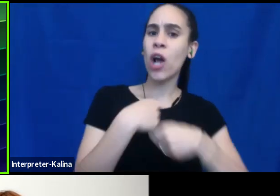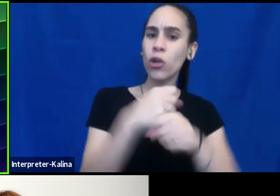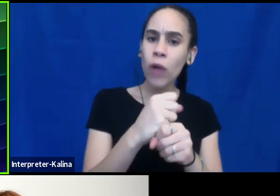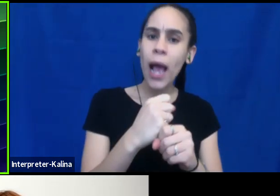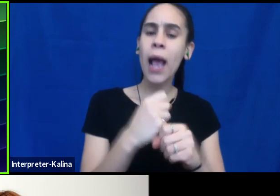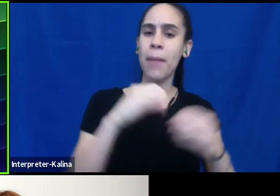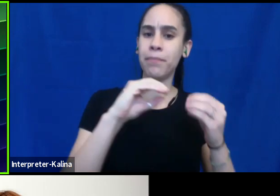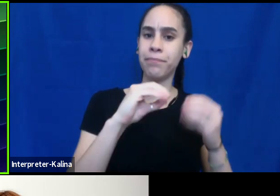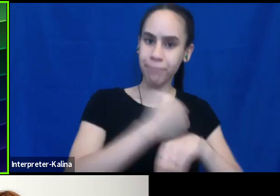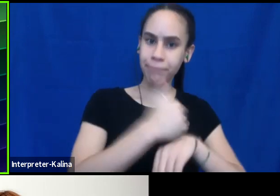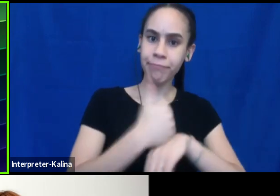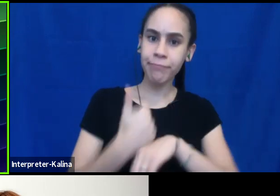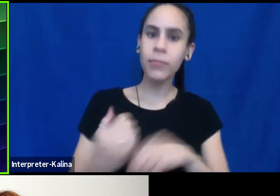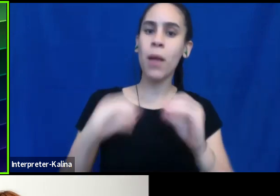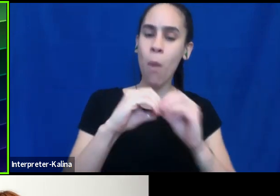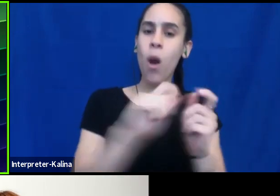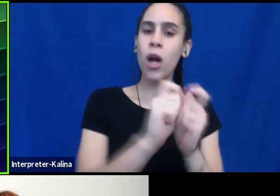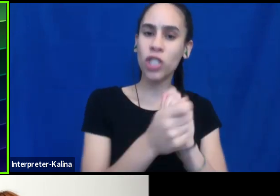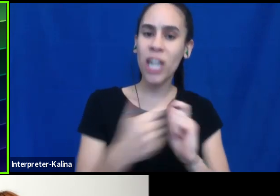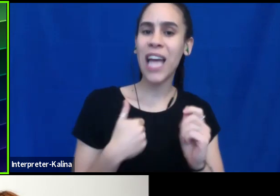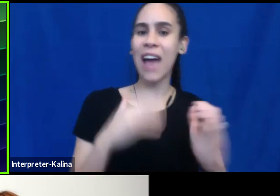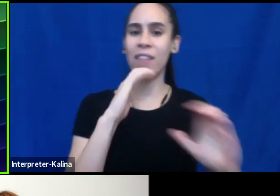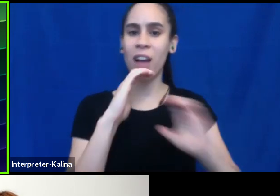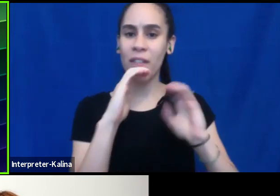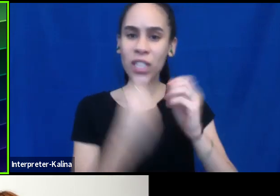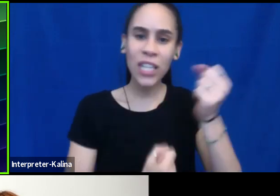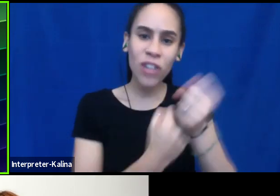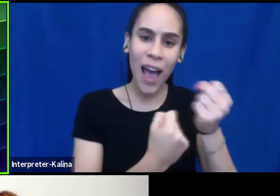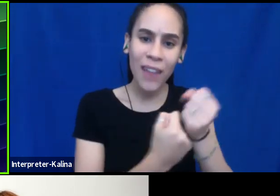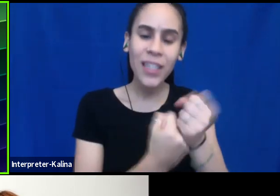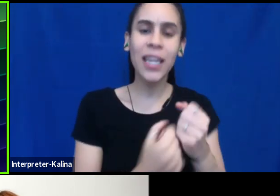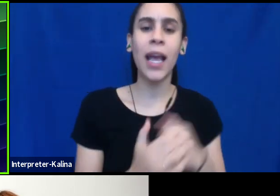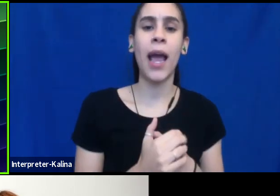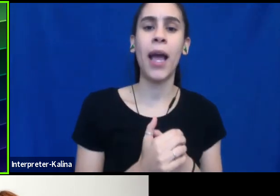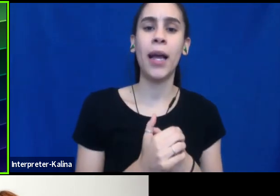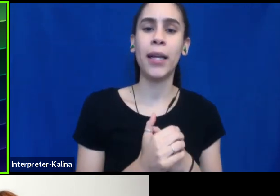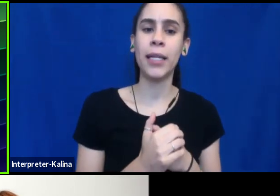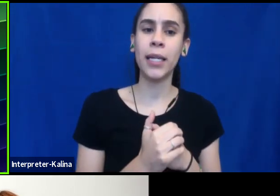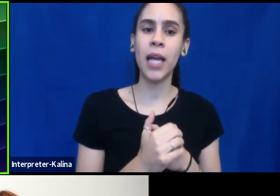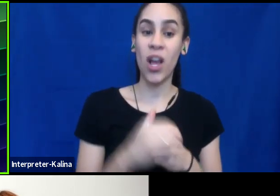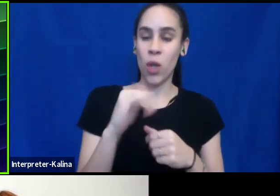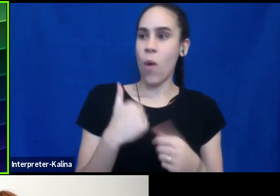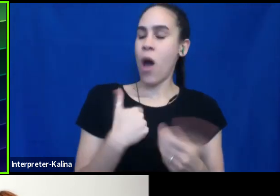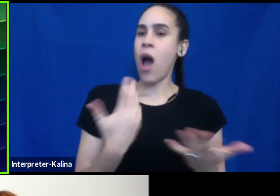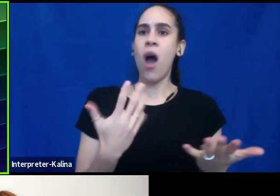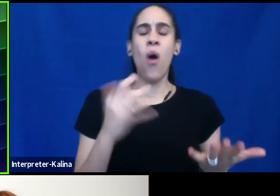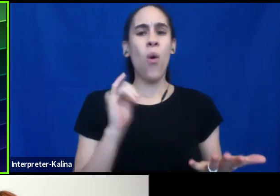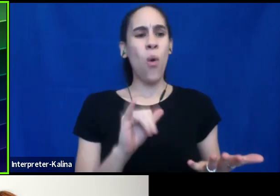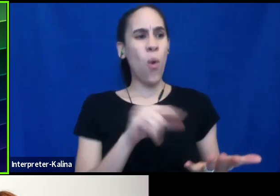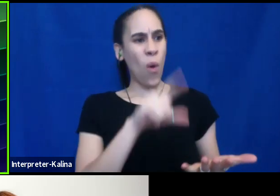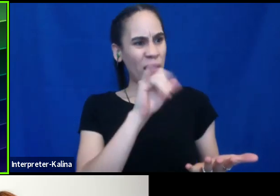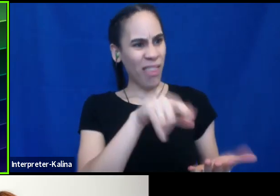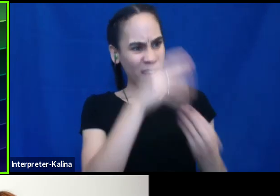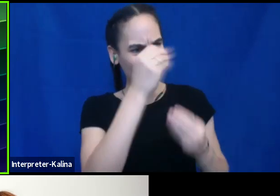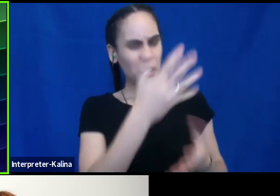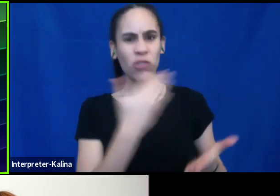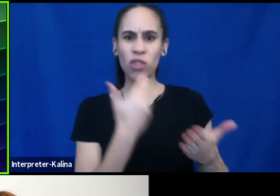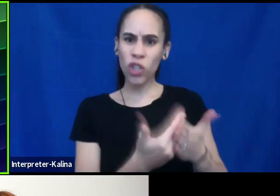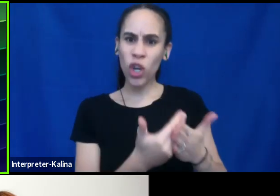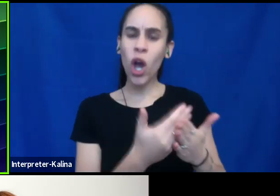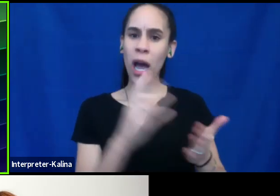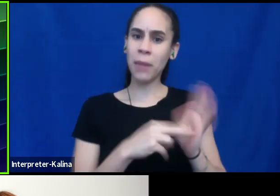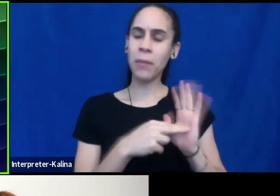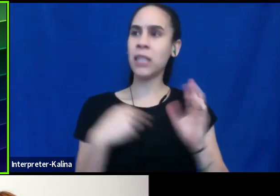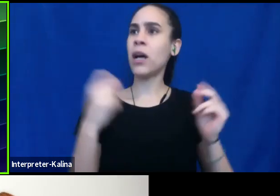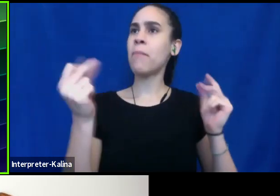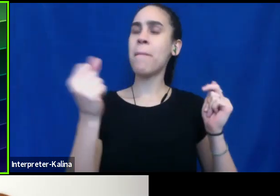getting out there and having the conversations and advocating. So I just was like, this, this stuff is so good. I, I, it suddenly clicked that I should put it into a